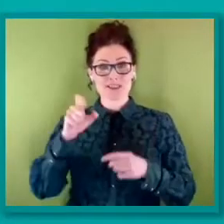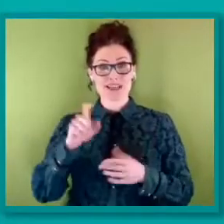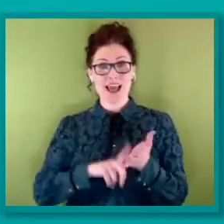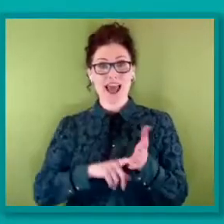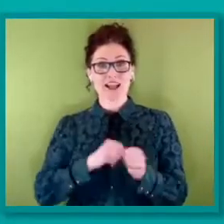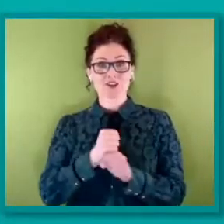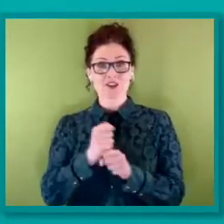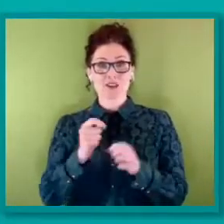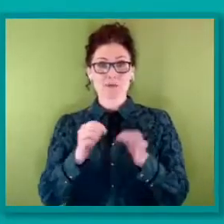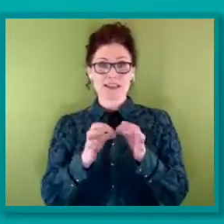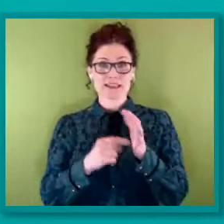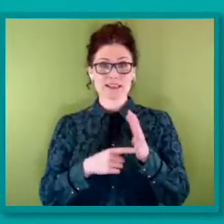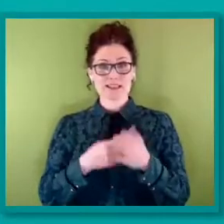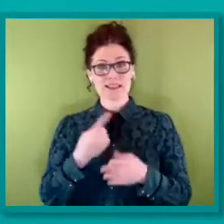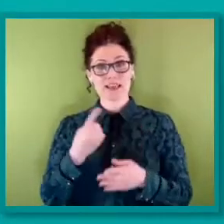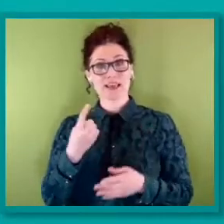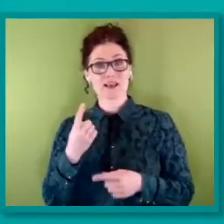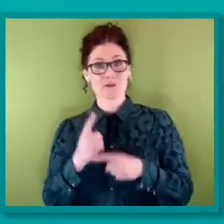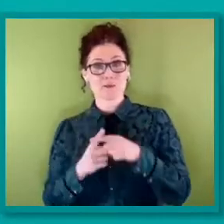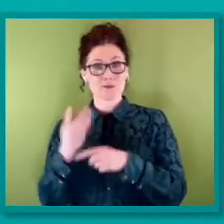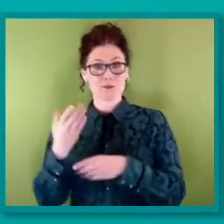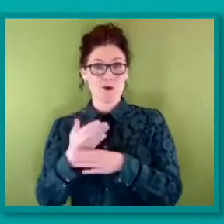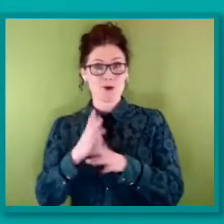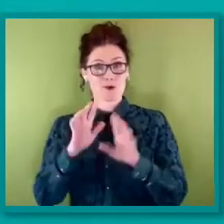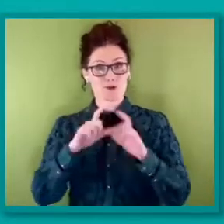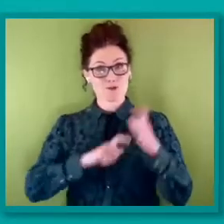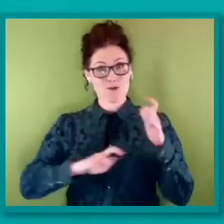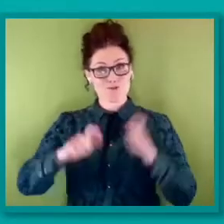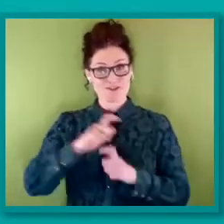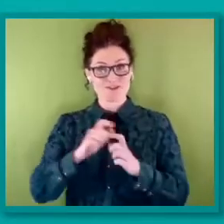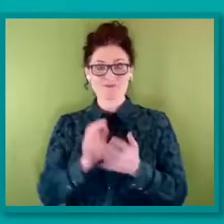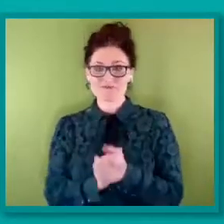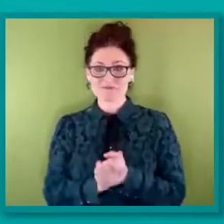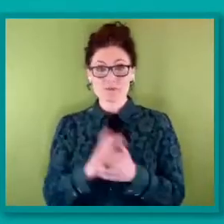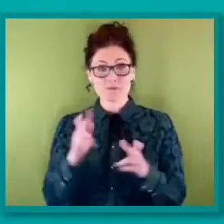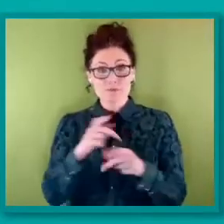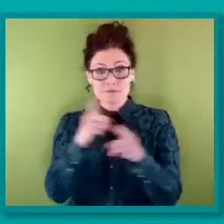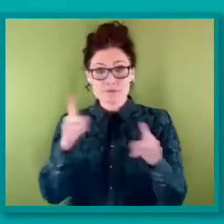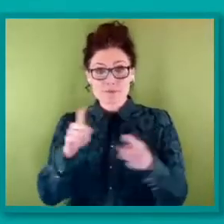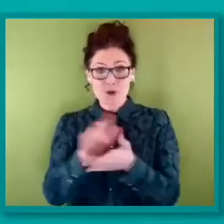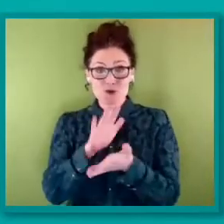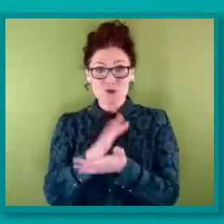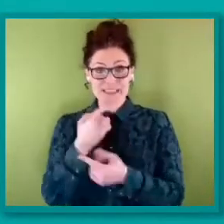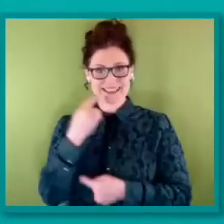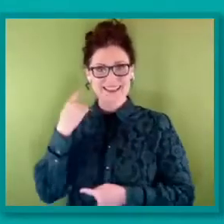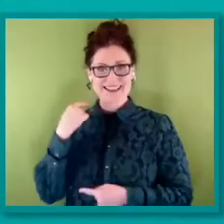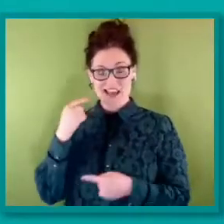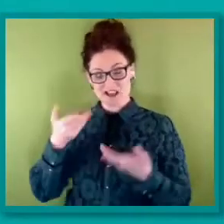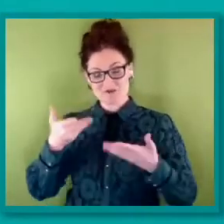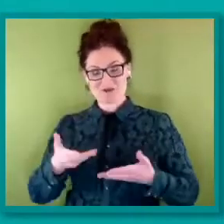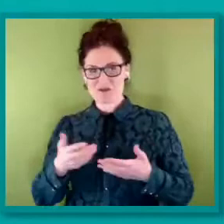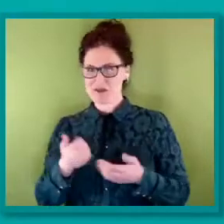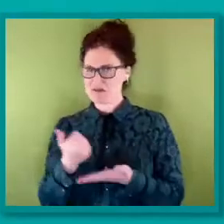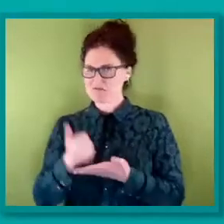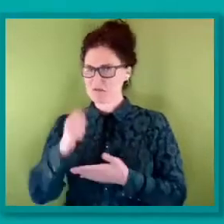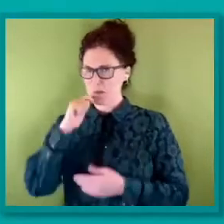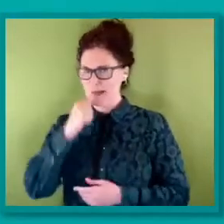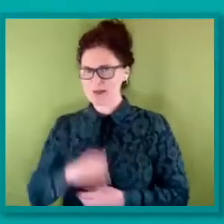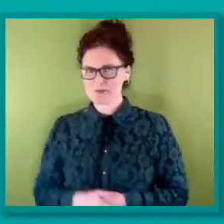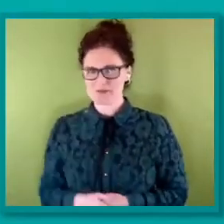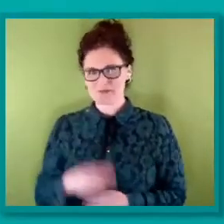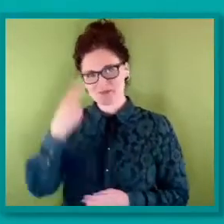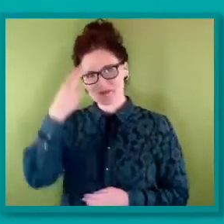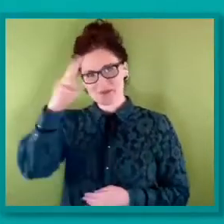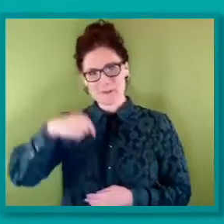Conference. Hope you all enjoyed yesterday. We're going to have another good day today. My name is Maria Rexall and I'm the chair of the